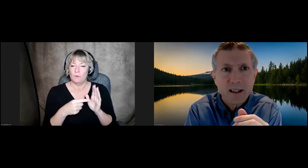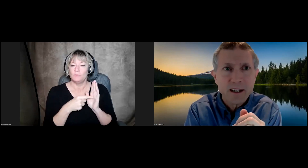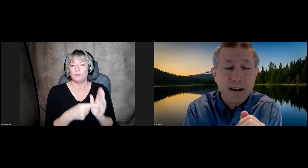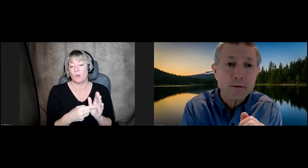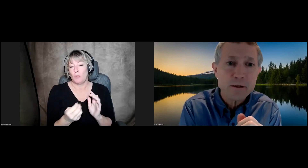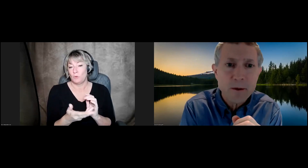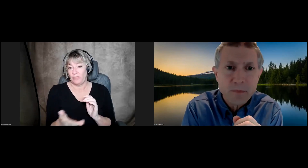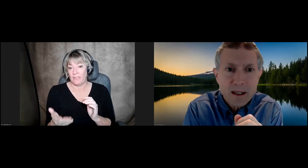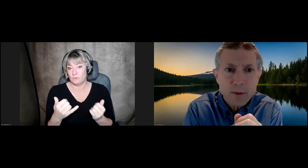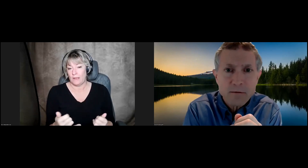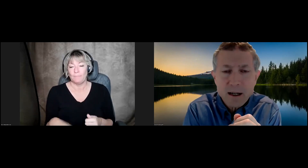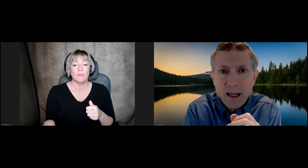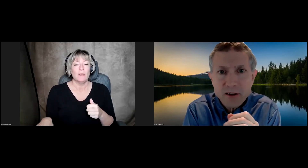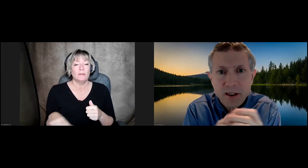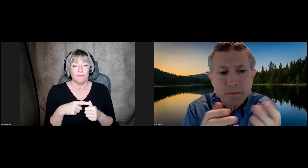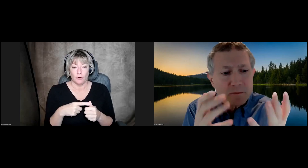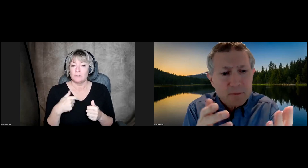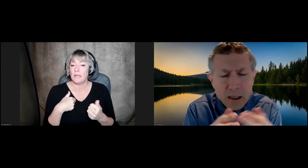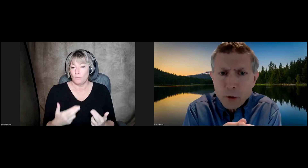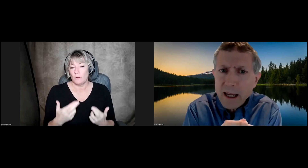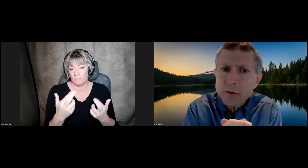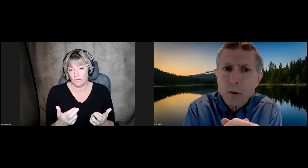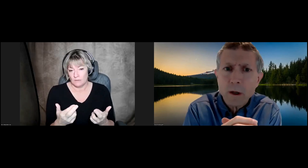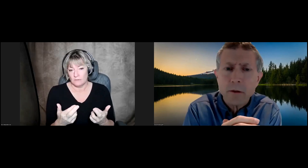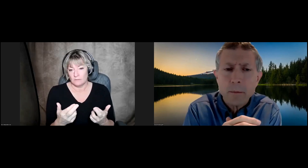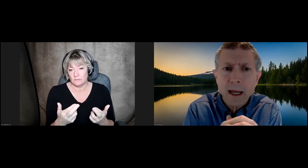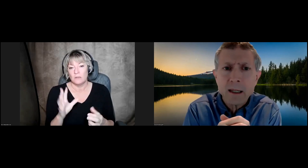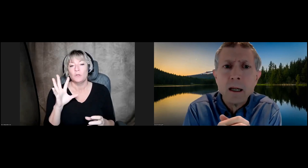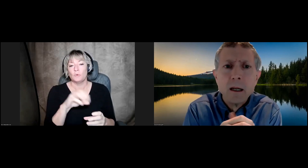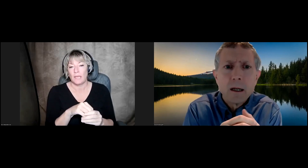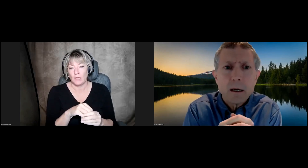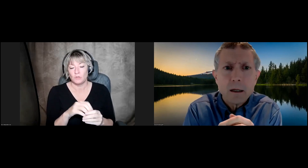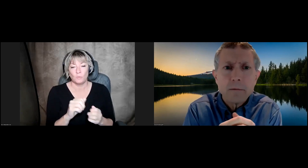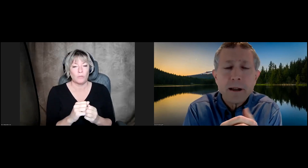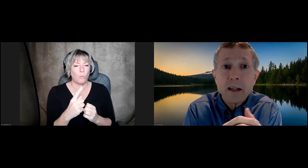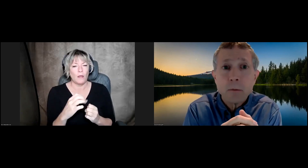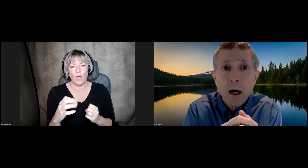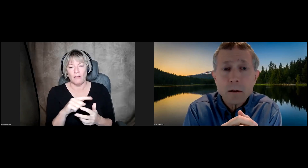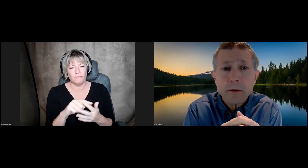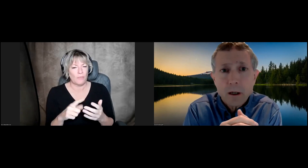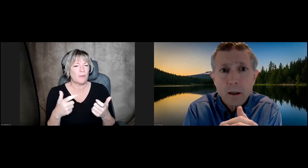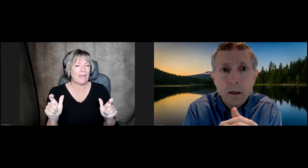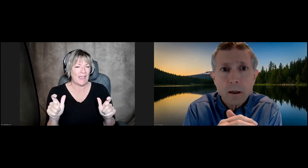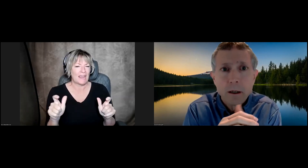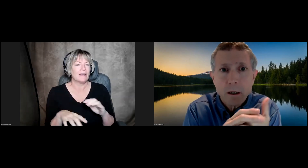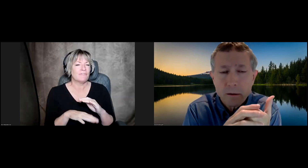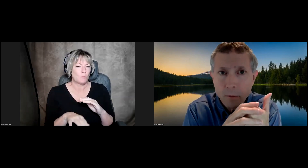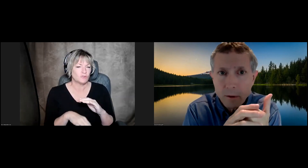couple things today. First, it's my recommendation you engage with one of the main foundational models,